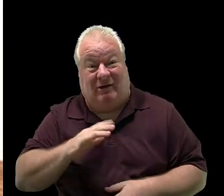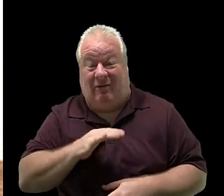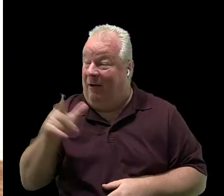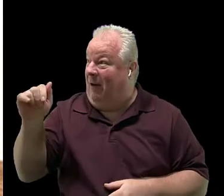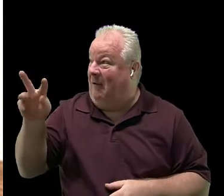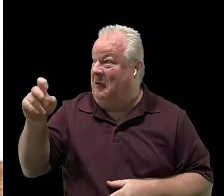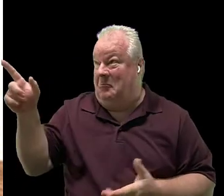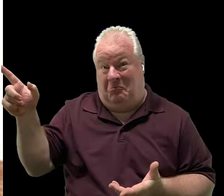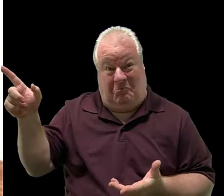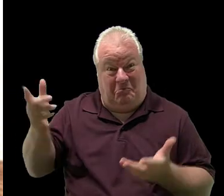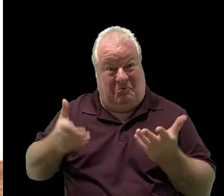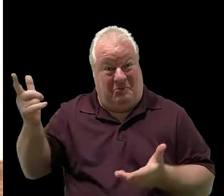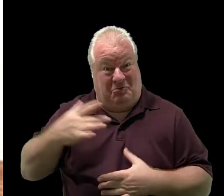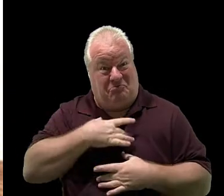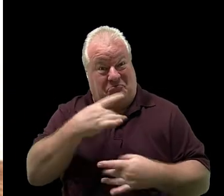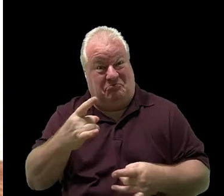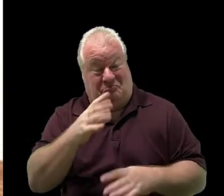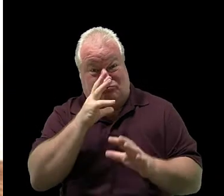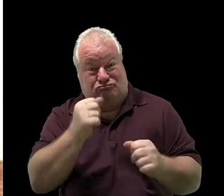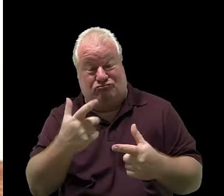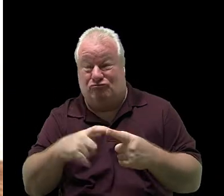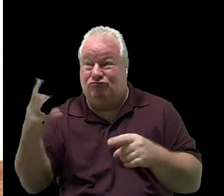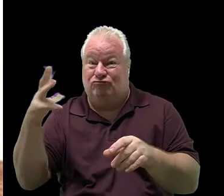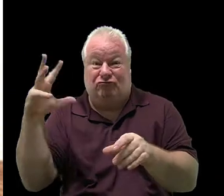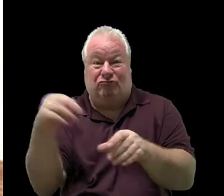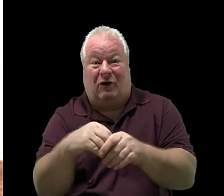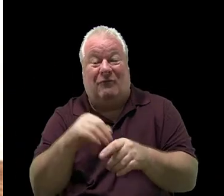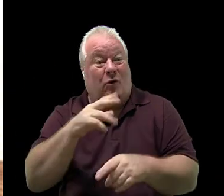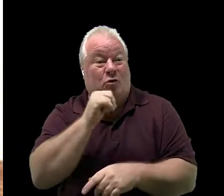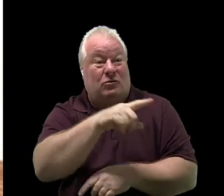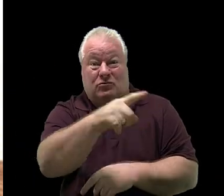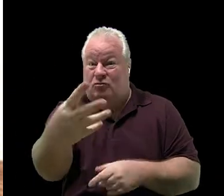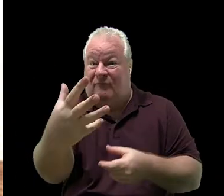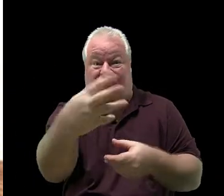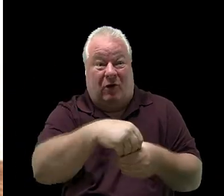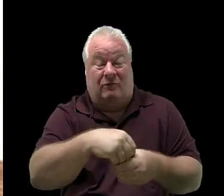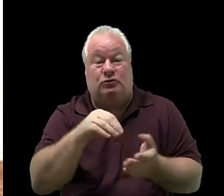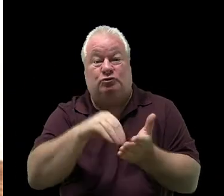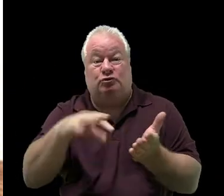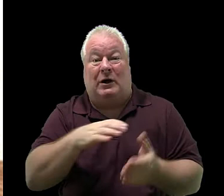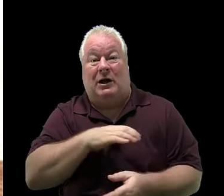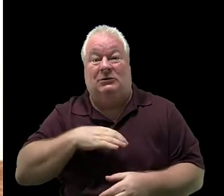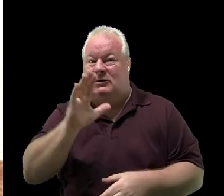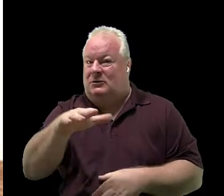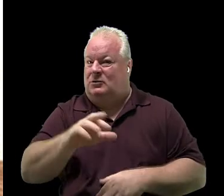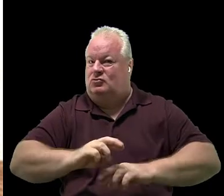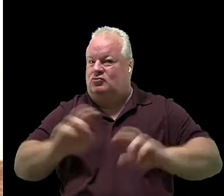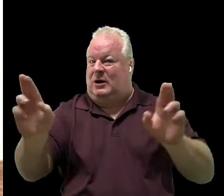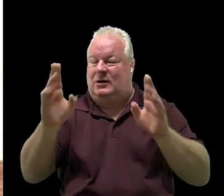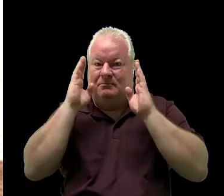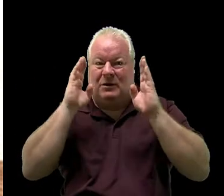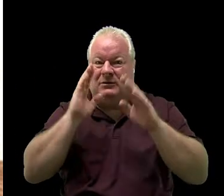Aave is interested in joining student council or anyone else, make sure that you stay tuned